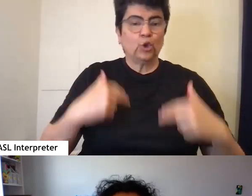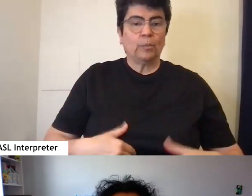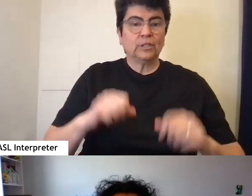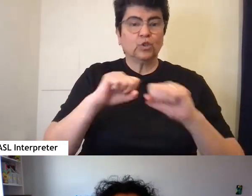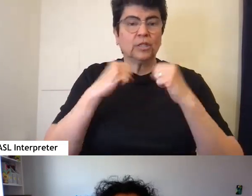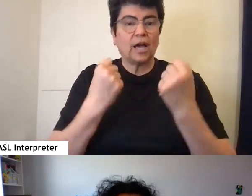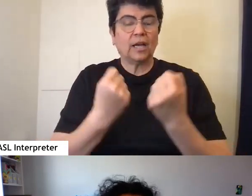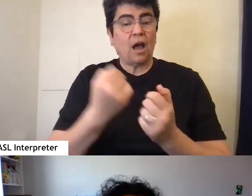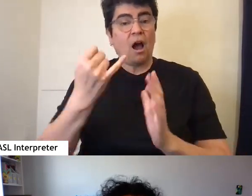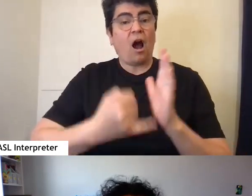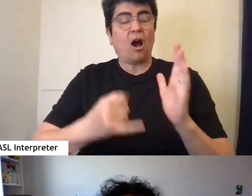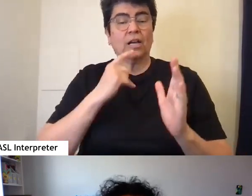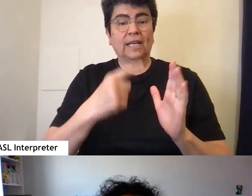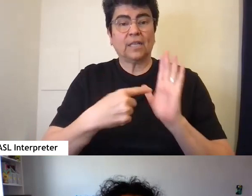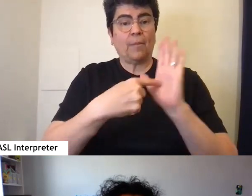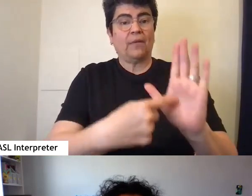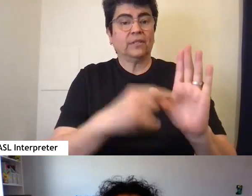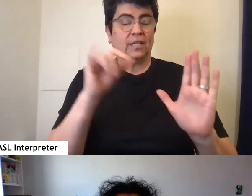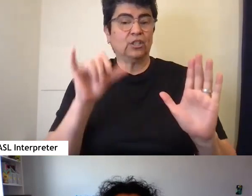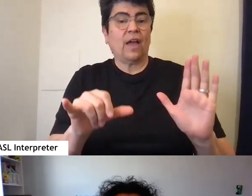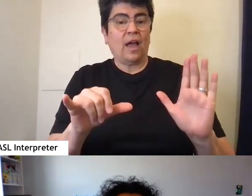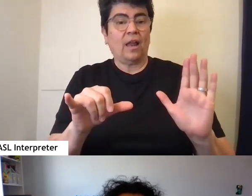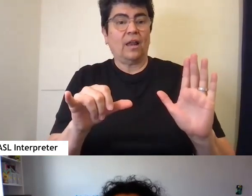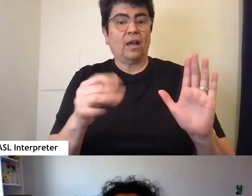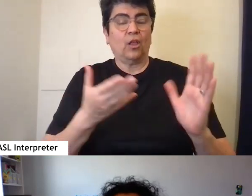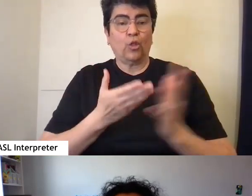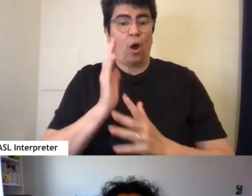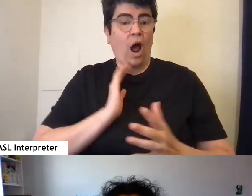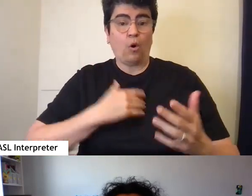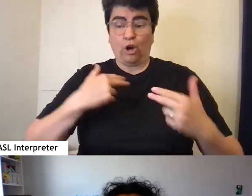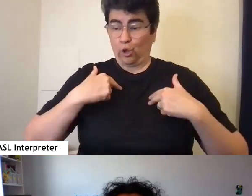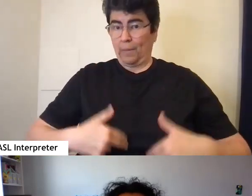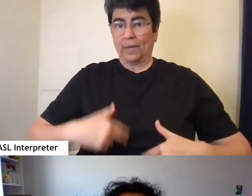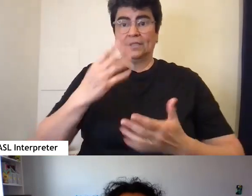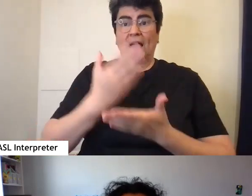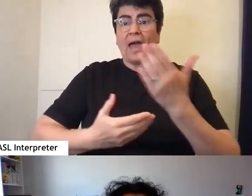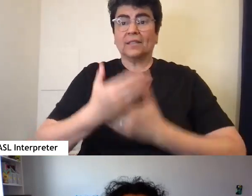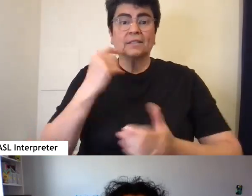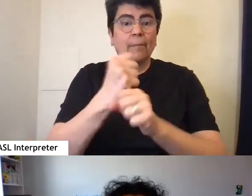art is a manifestation of that through our human hands that make art.